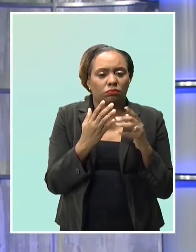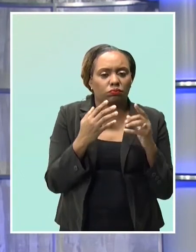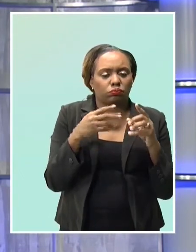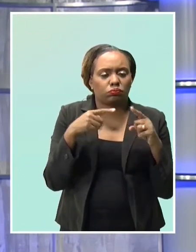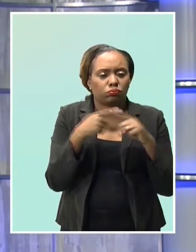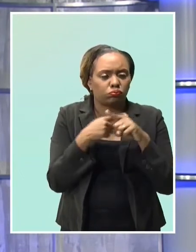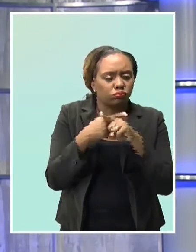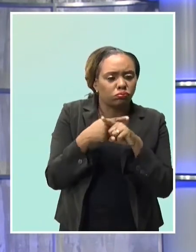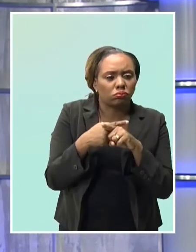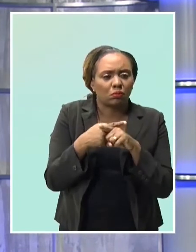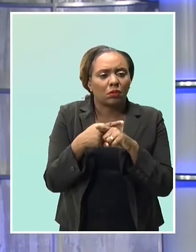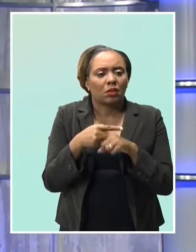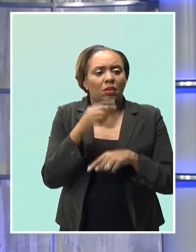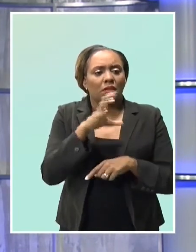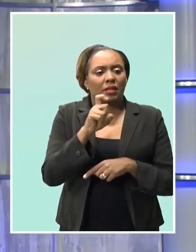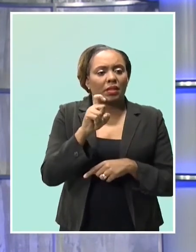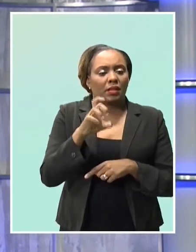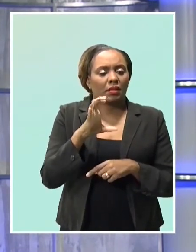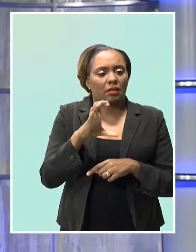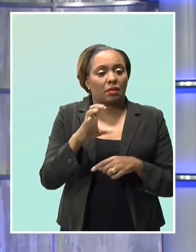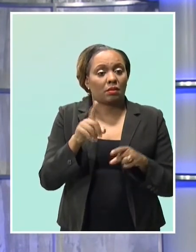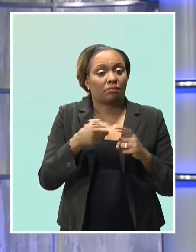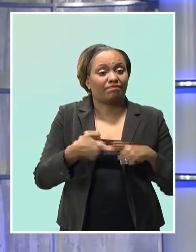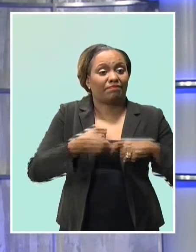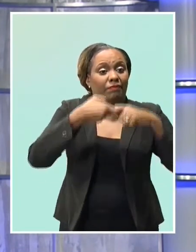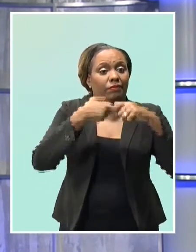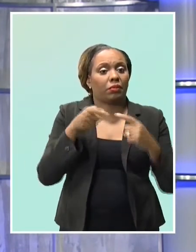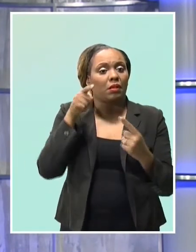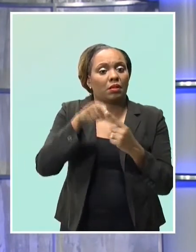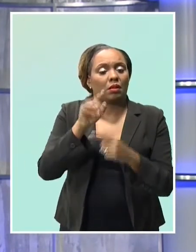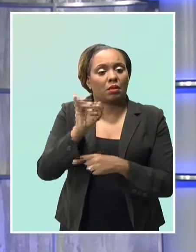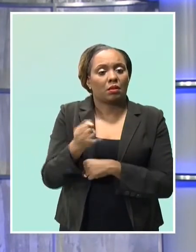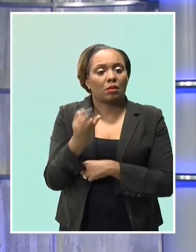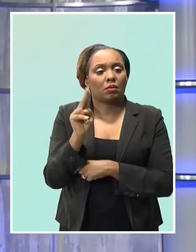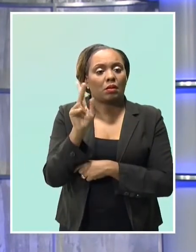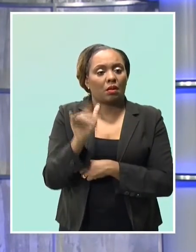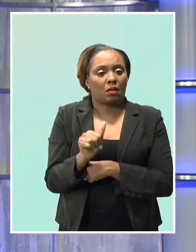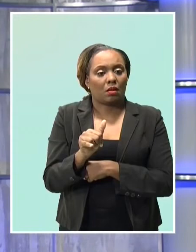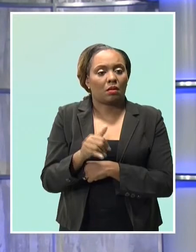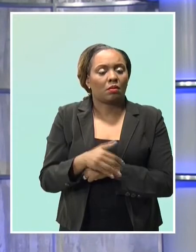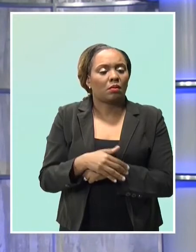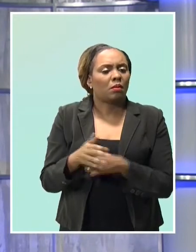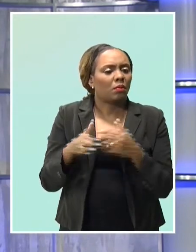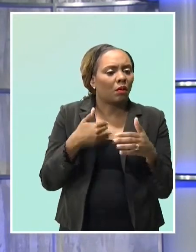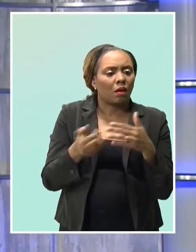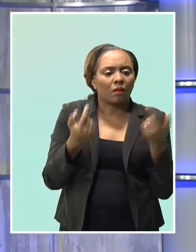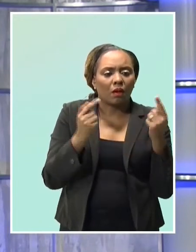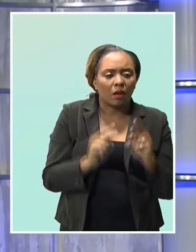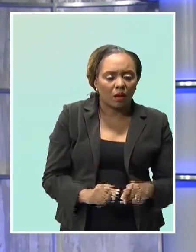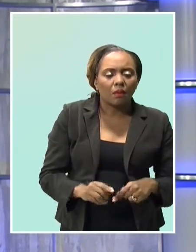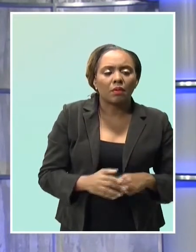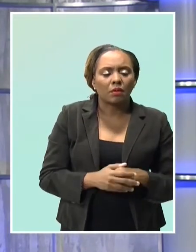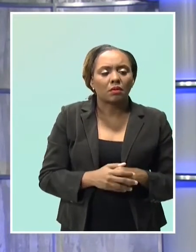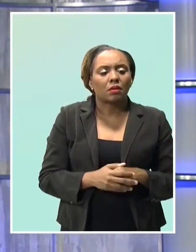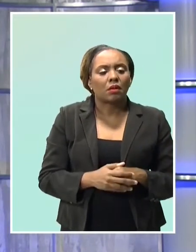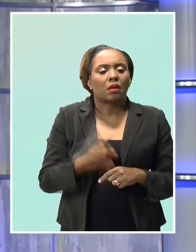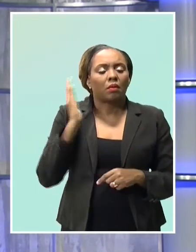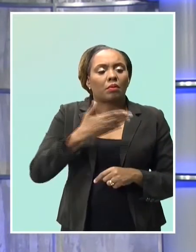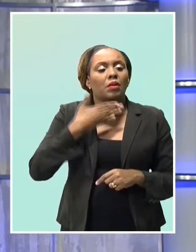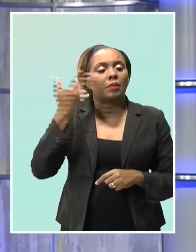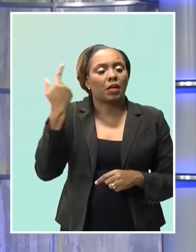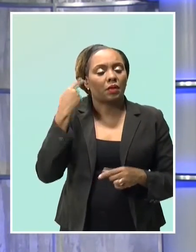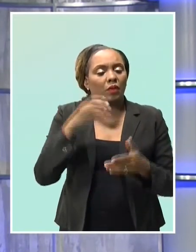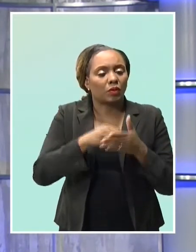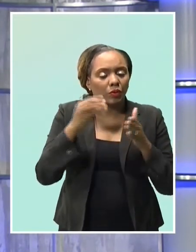CXC exams have already been delayed until July in light of the global pandemic. Dr. Wesley says whatever they do is always in the best interest